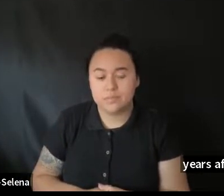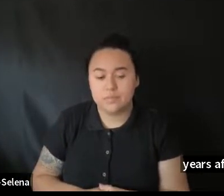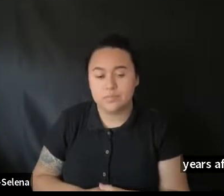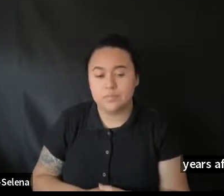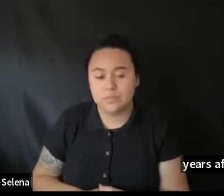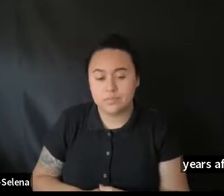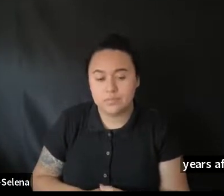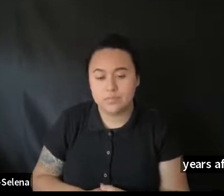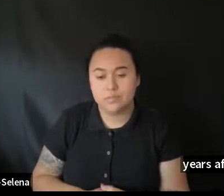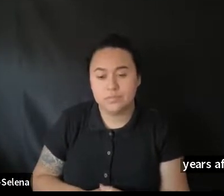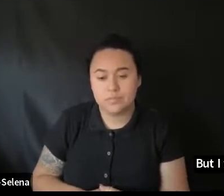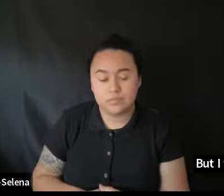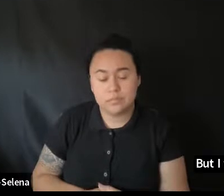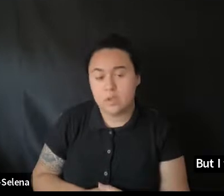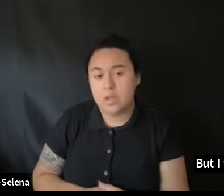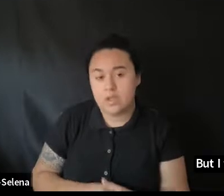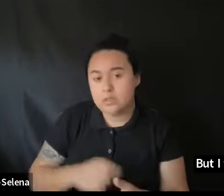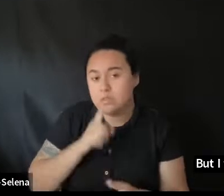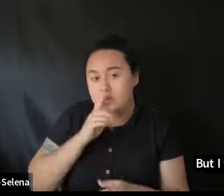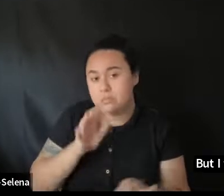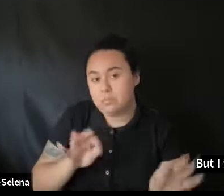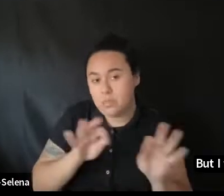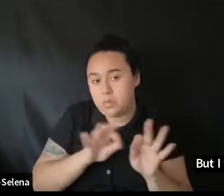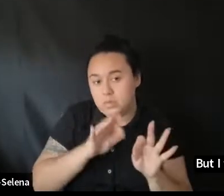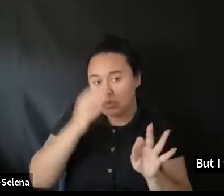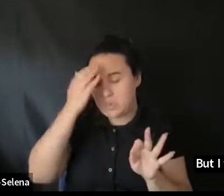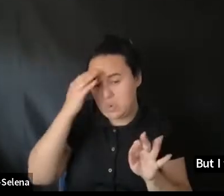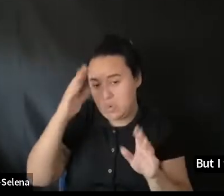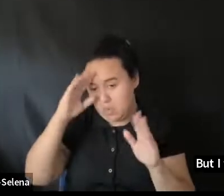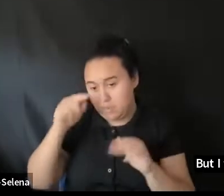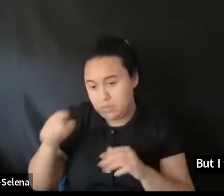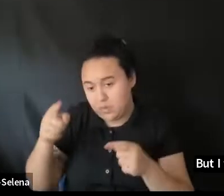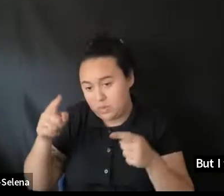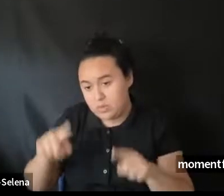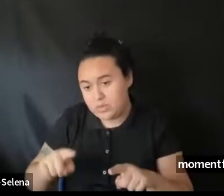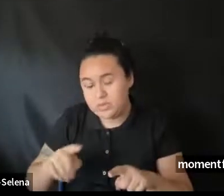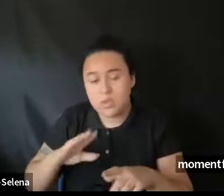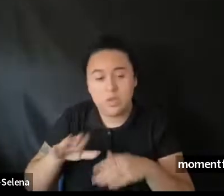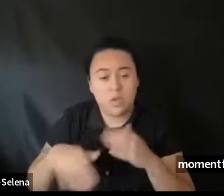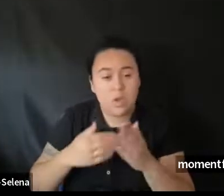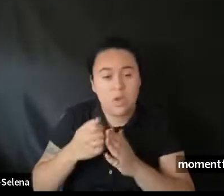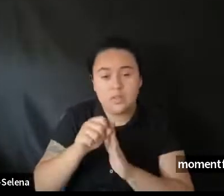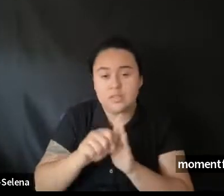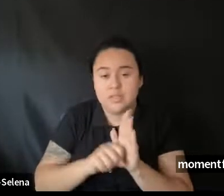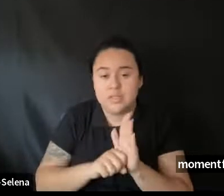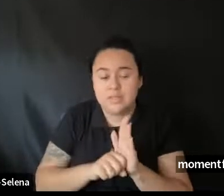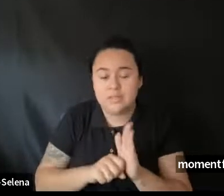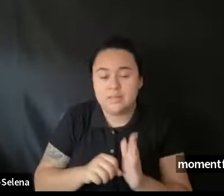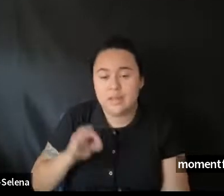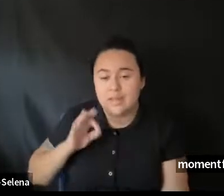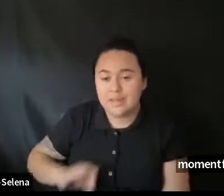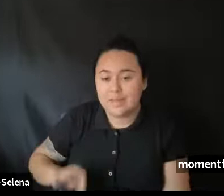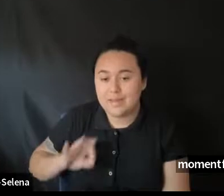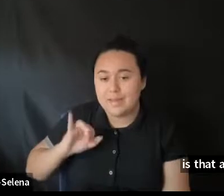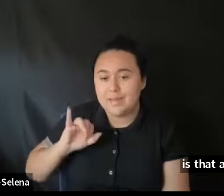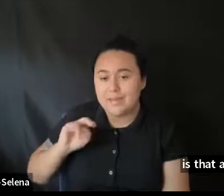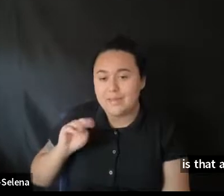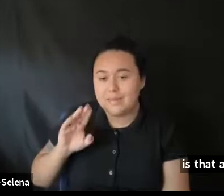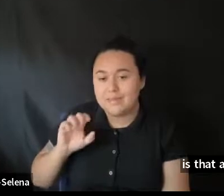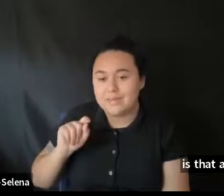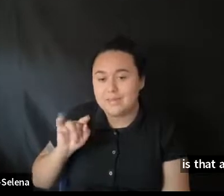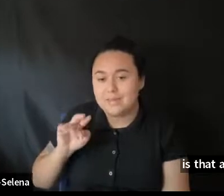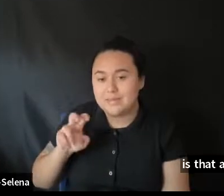hopefully. Caesar will agree. Is that all states. As we're looking. At these things. They're incentives. There's a distinct.